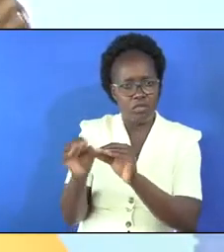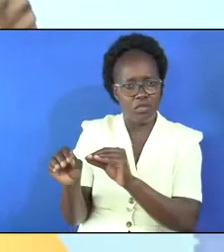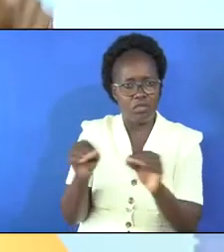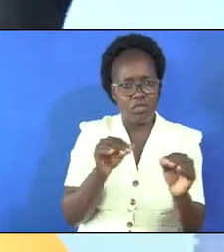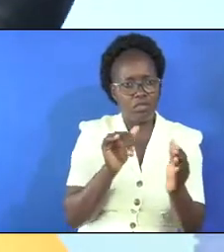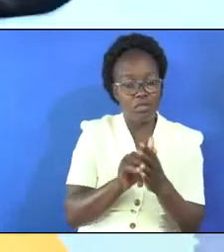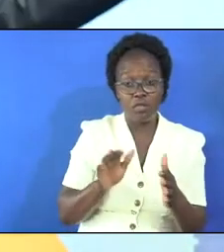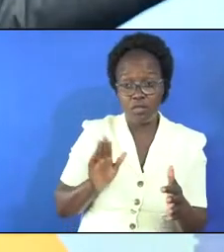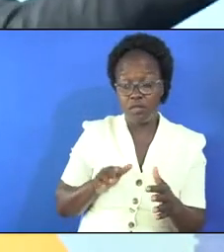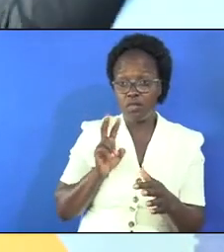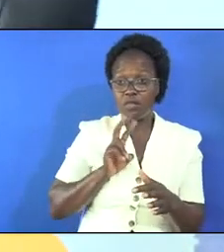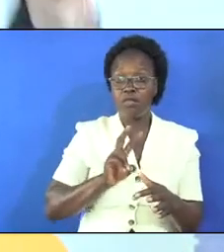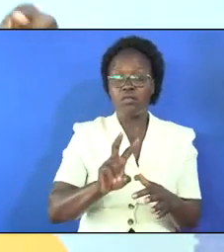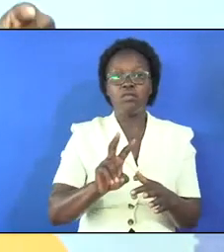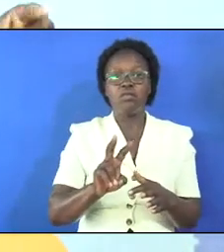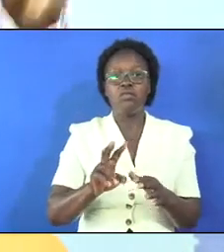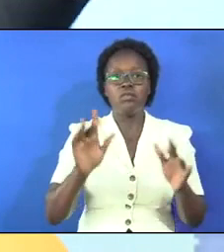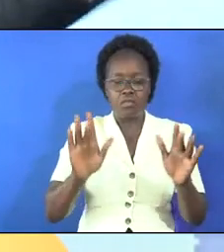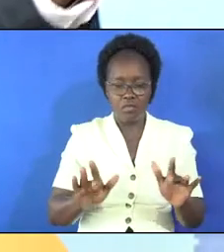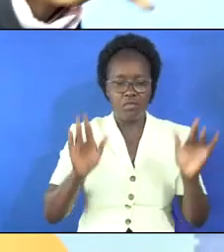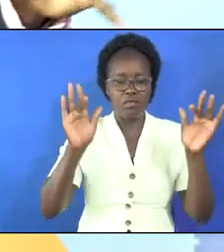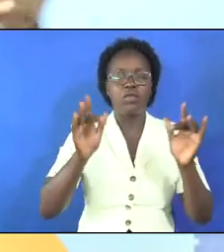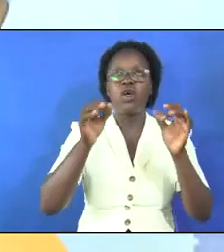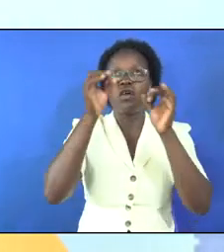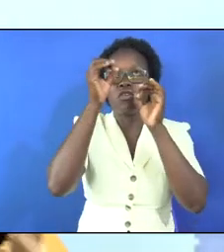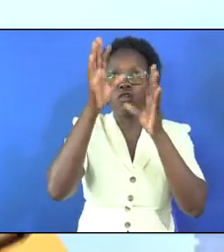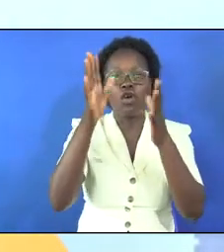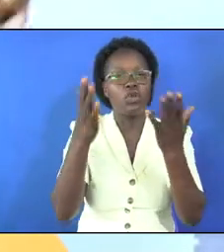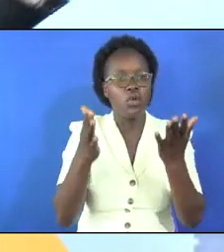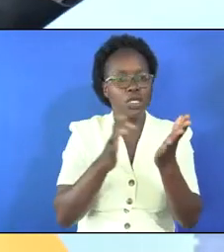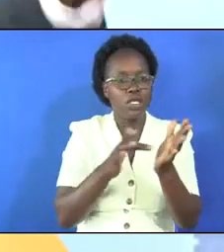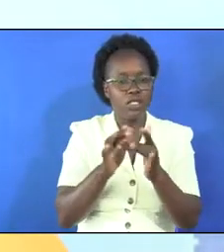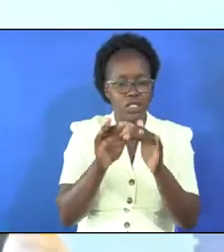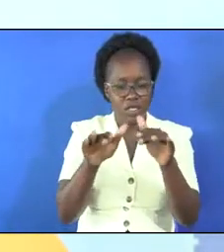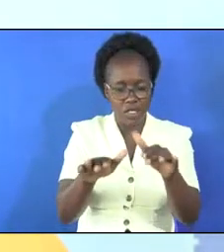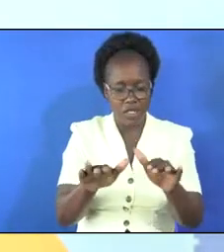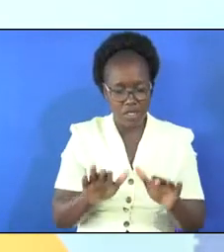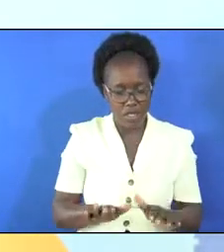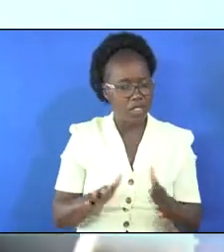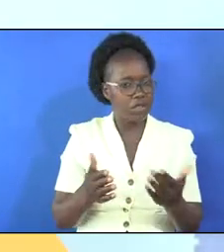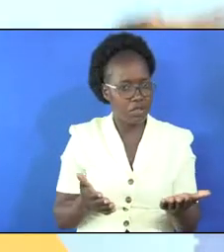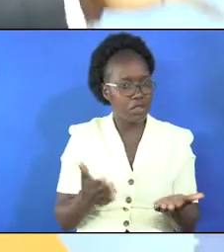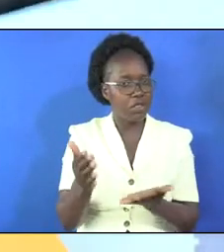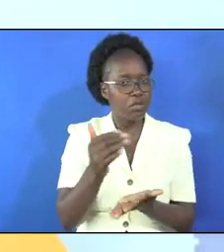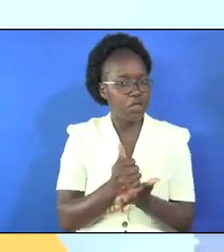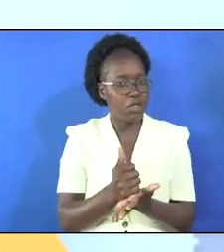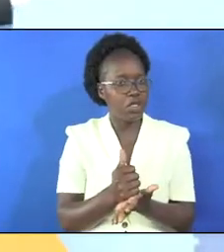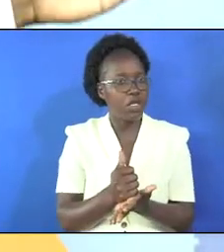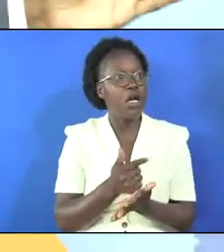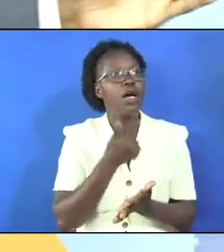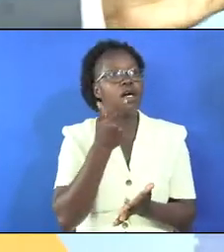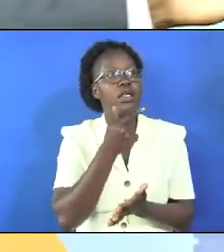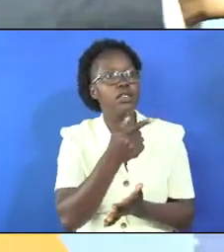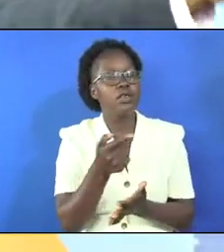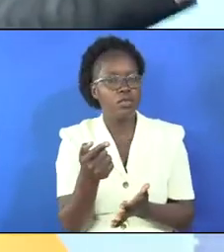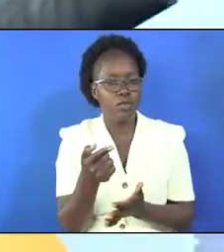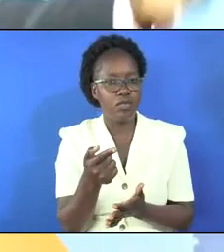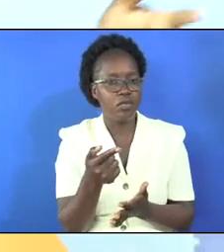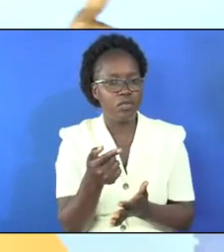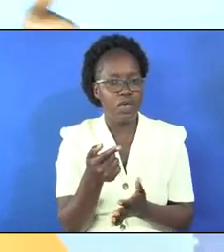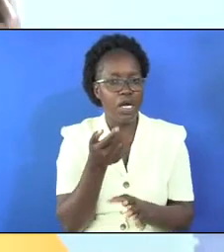that the women will see the miracles of god where jesus laid amen let me tell you